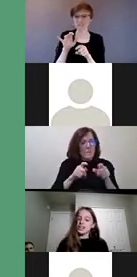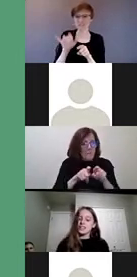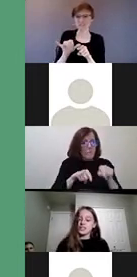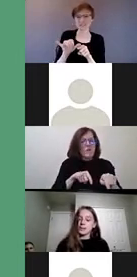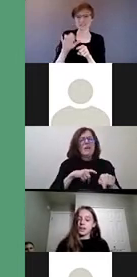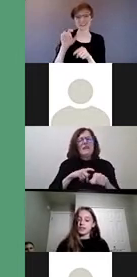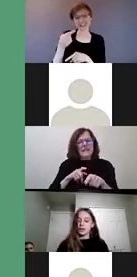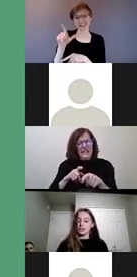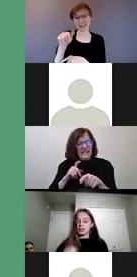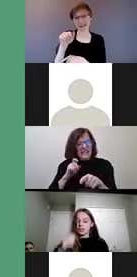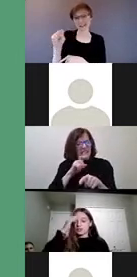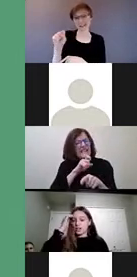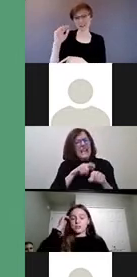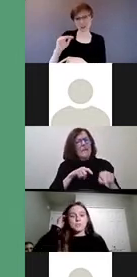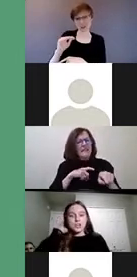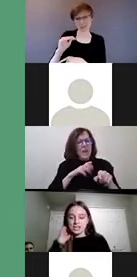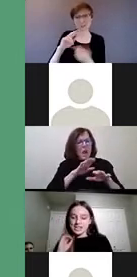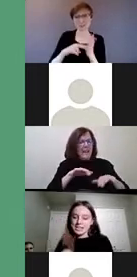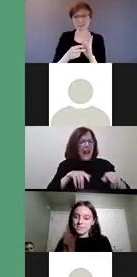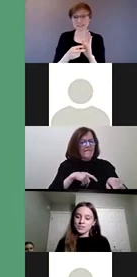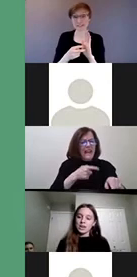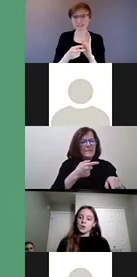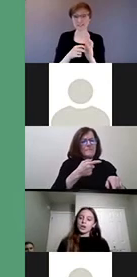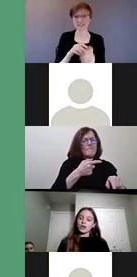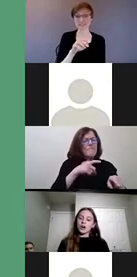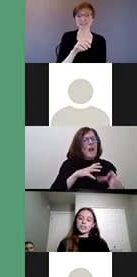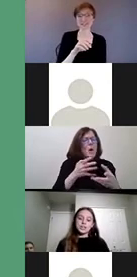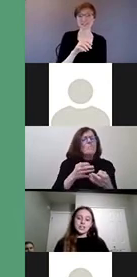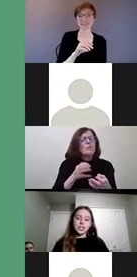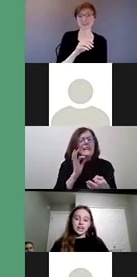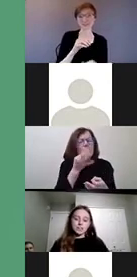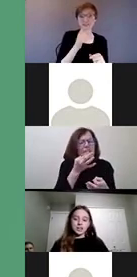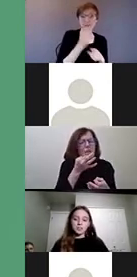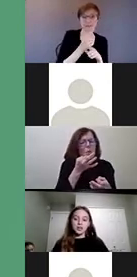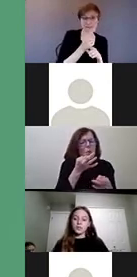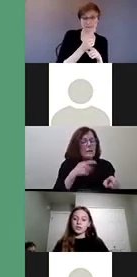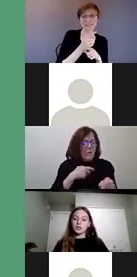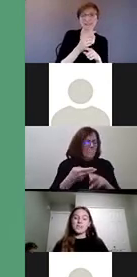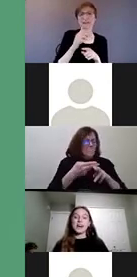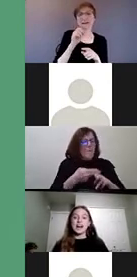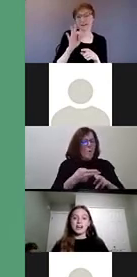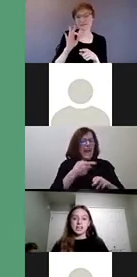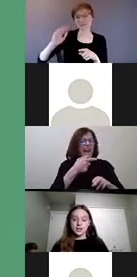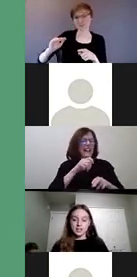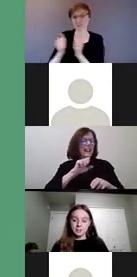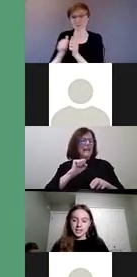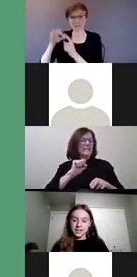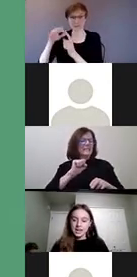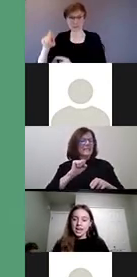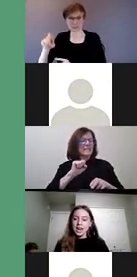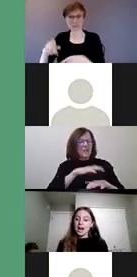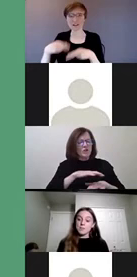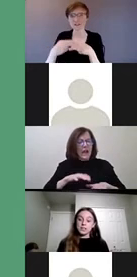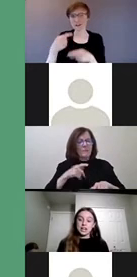glass child is a sibling of a child's special needs. We are called a glass child because we are overlooked by the higher needs of our sibling.